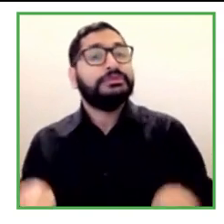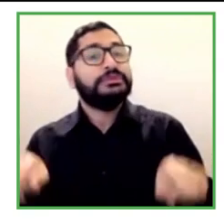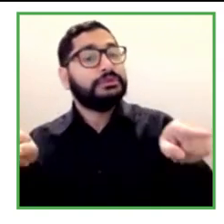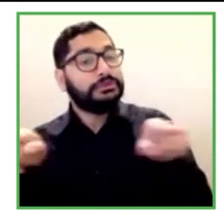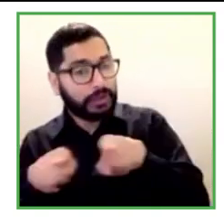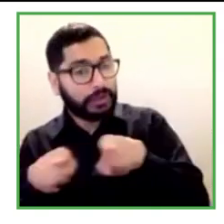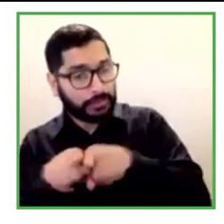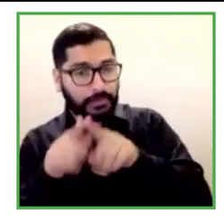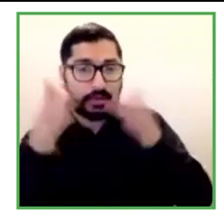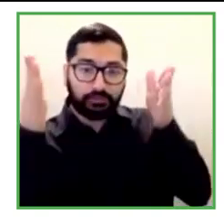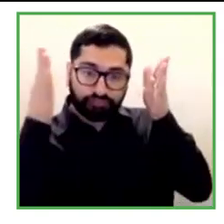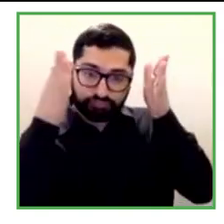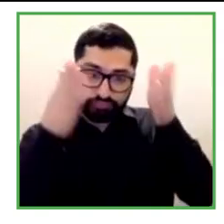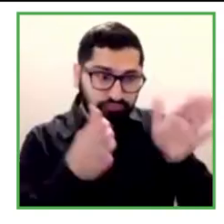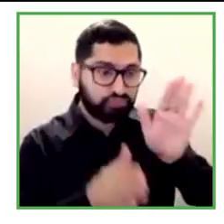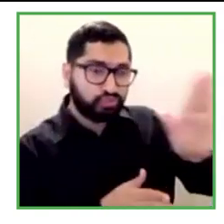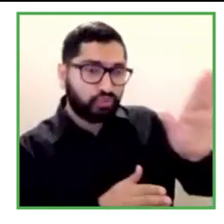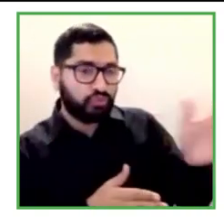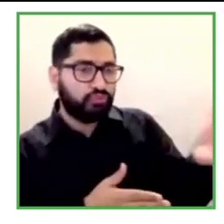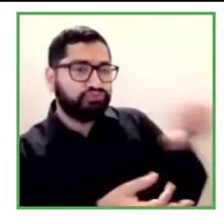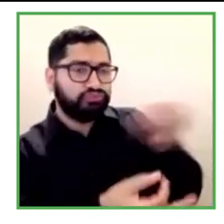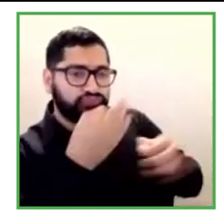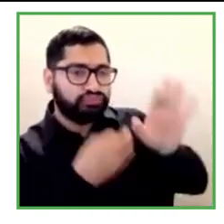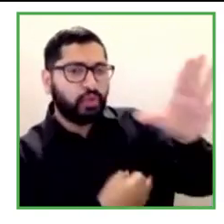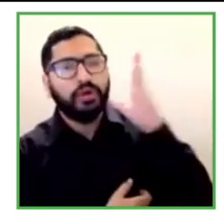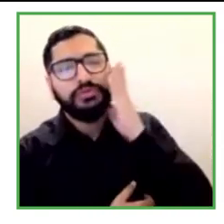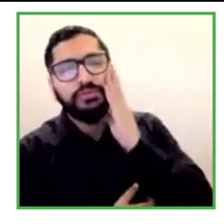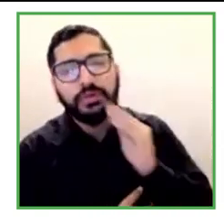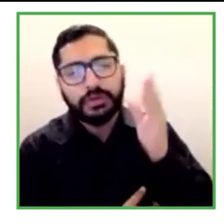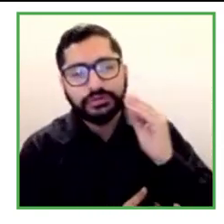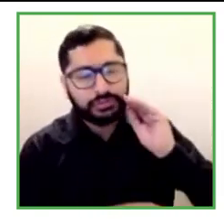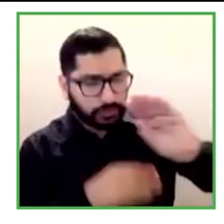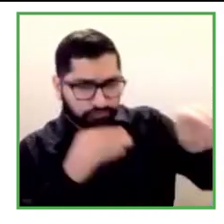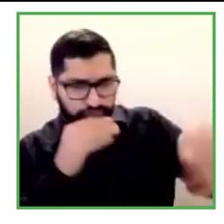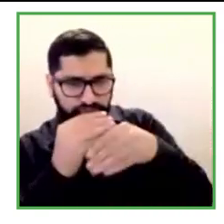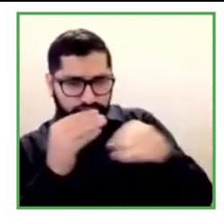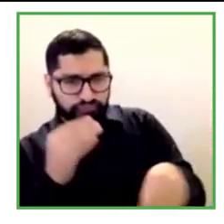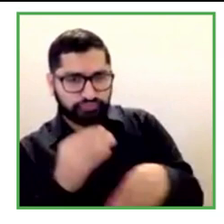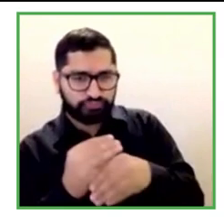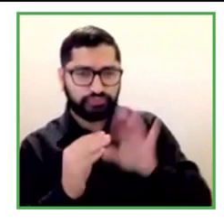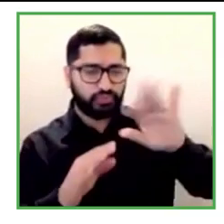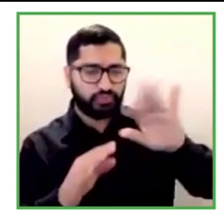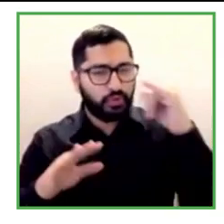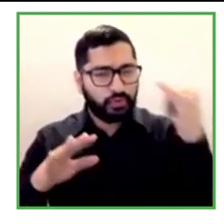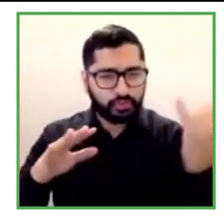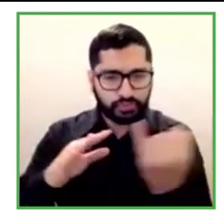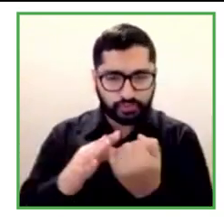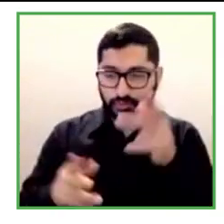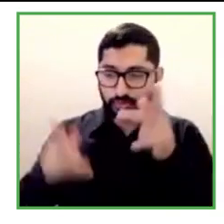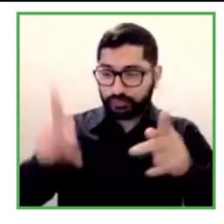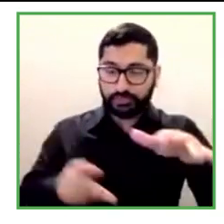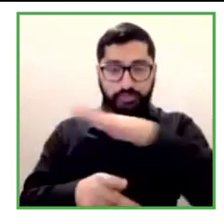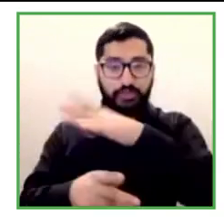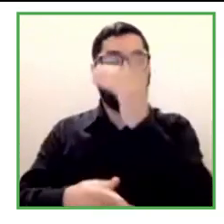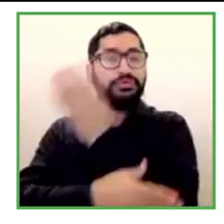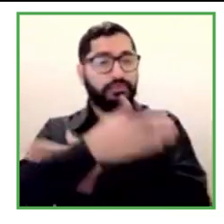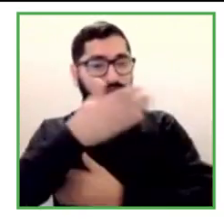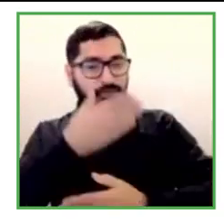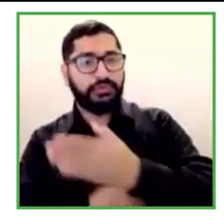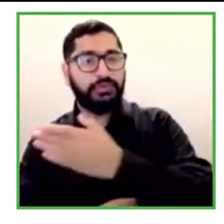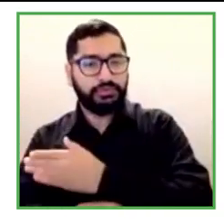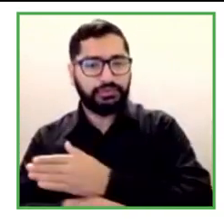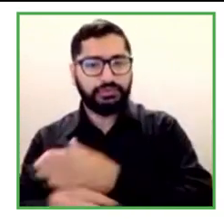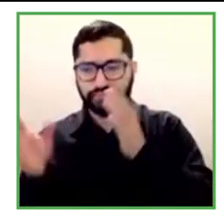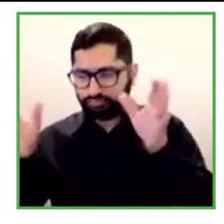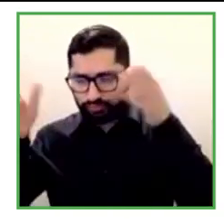during organizing and structuring all your steps and processes. How